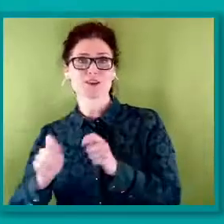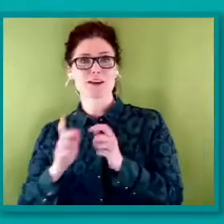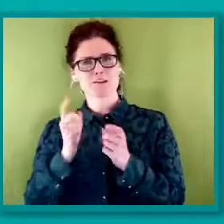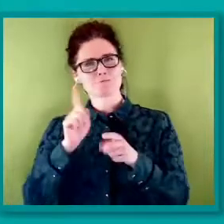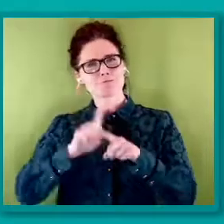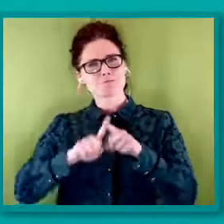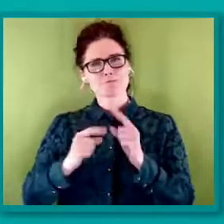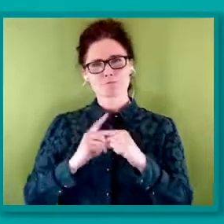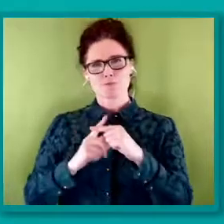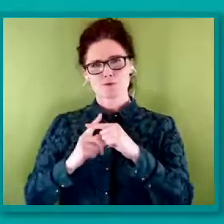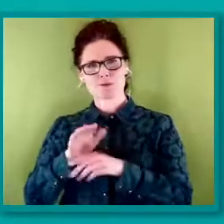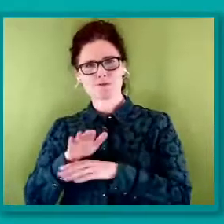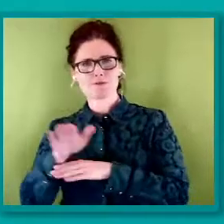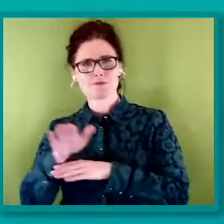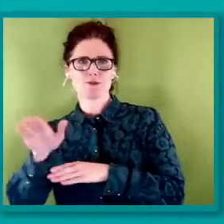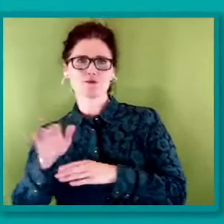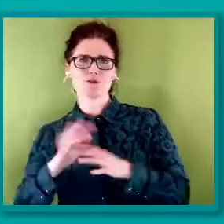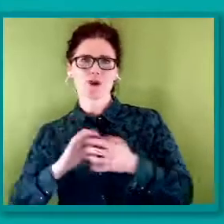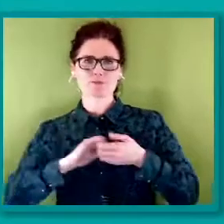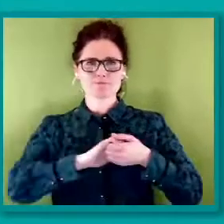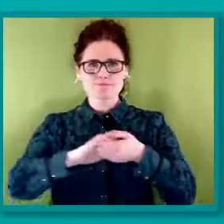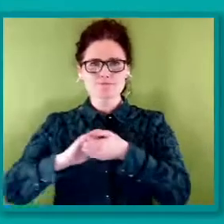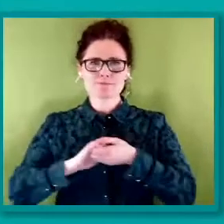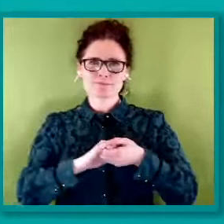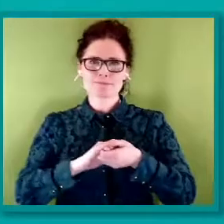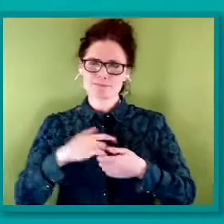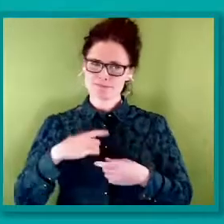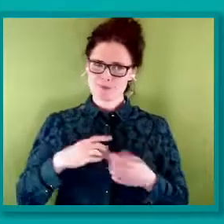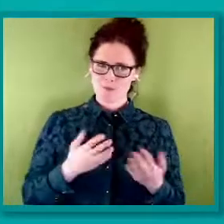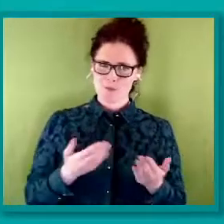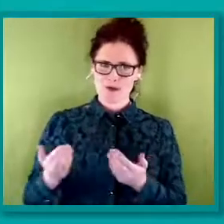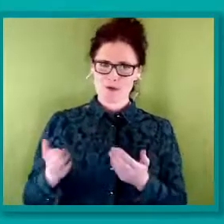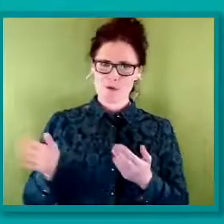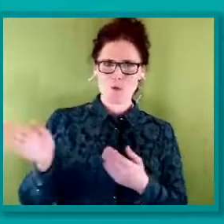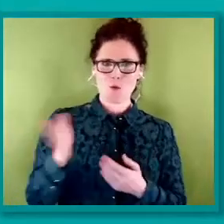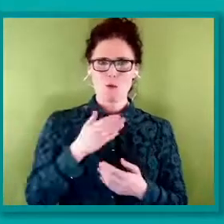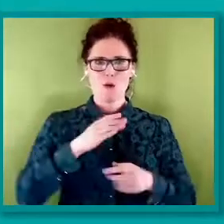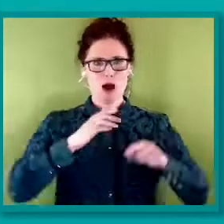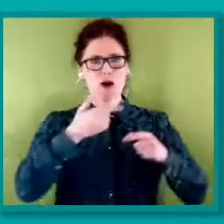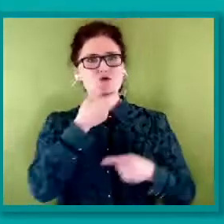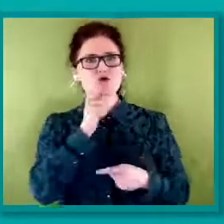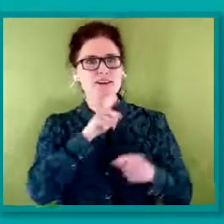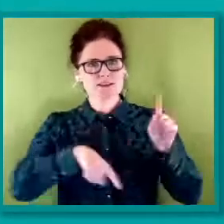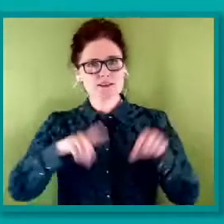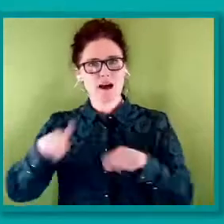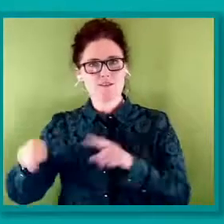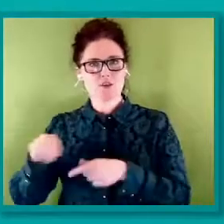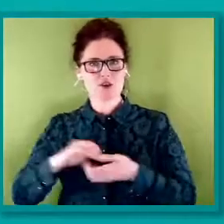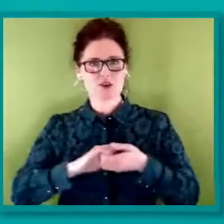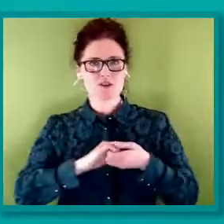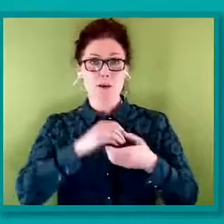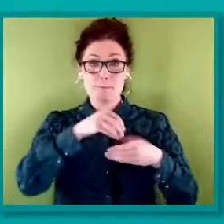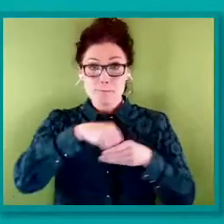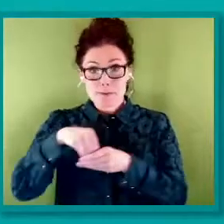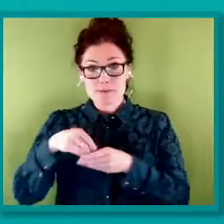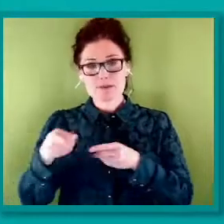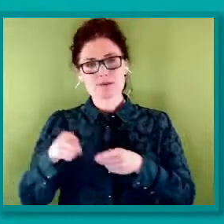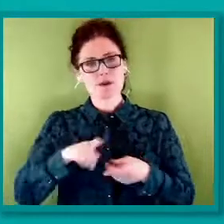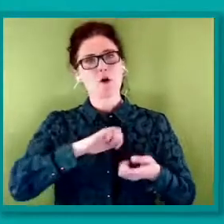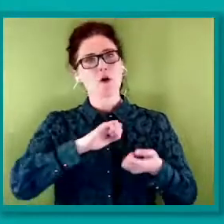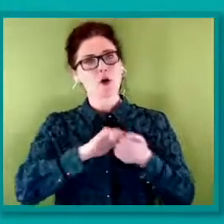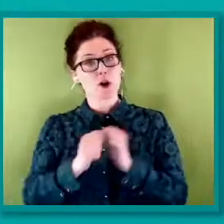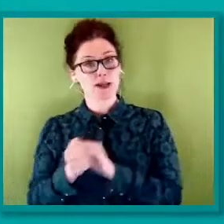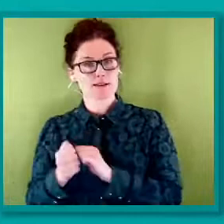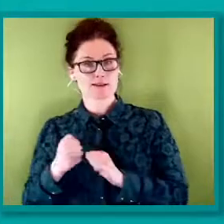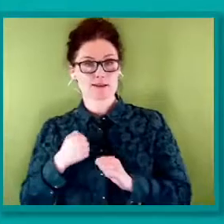solidarity and welcome for all our gender diverse members and colleagues. My own gender journey is ongoing